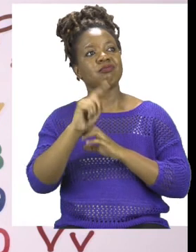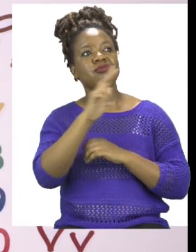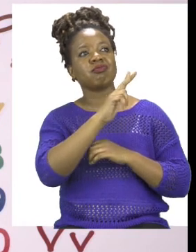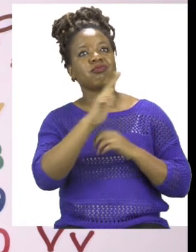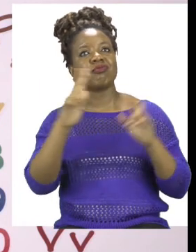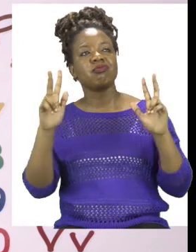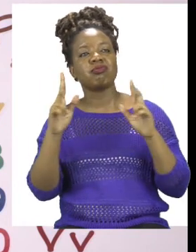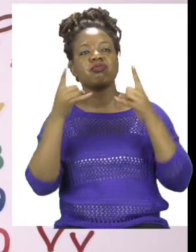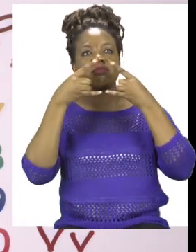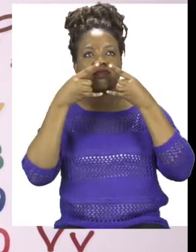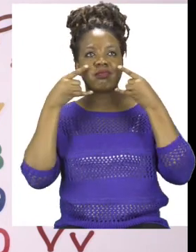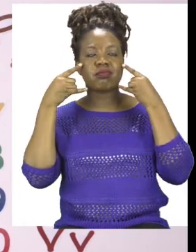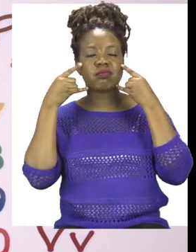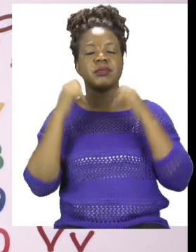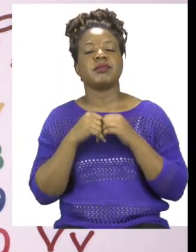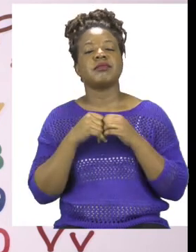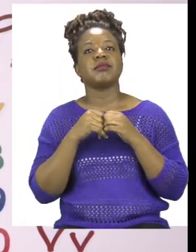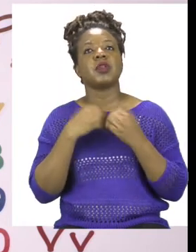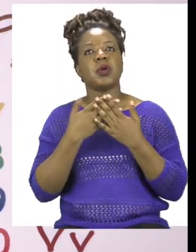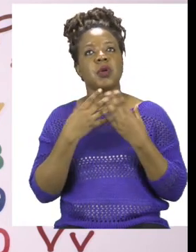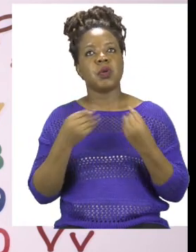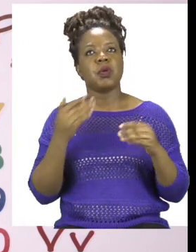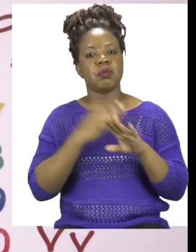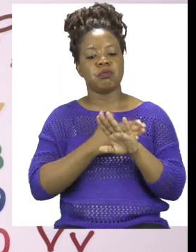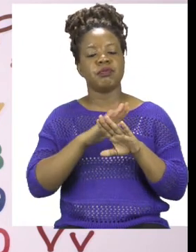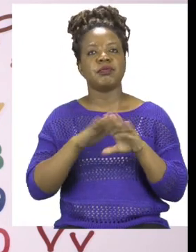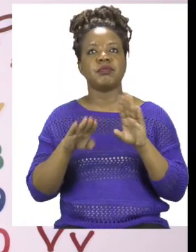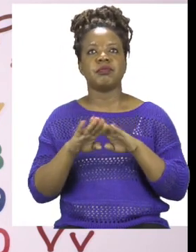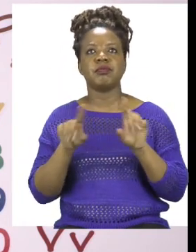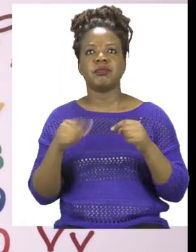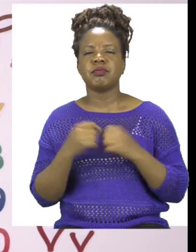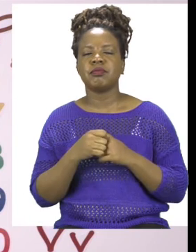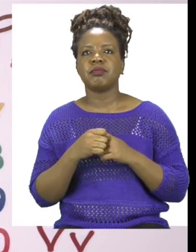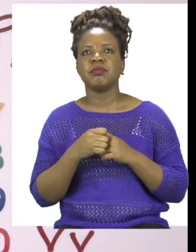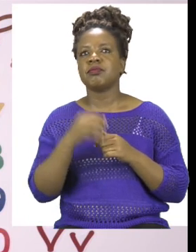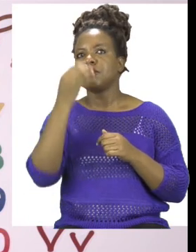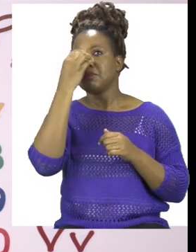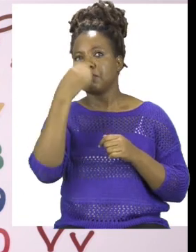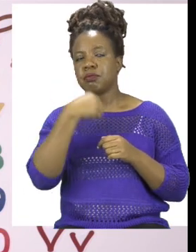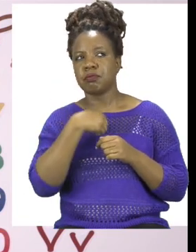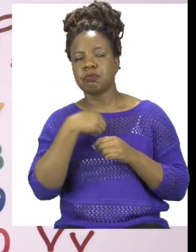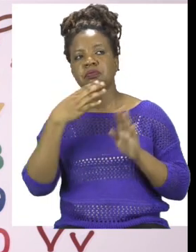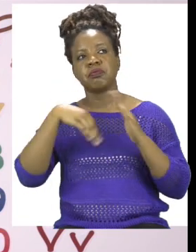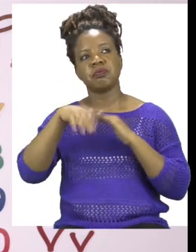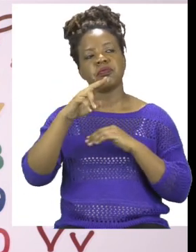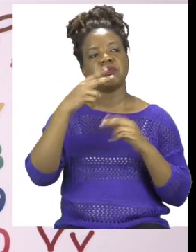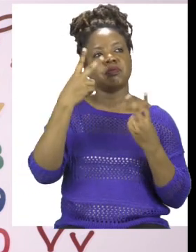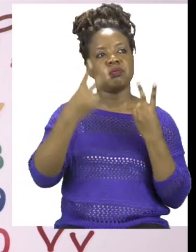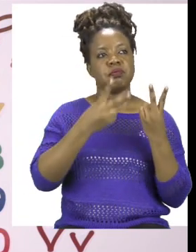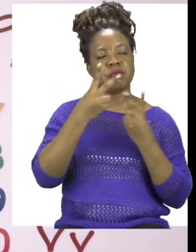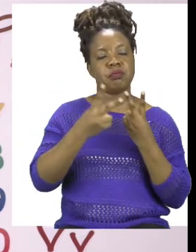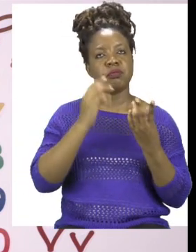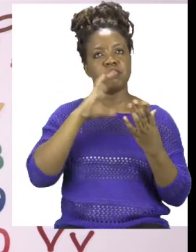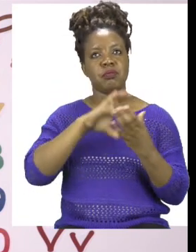Make sure your hands are dry before you touch anything else. Soshi and I were going to go and visit a friend of ours because he was going to show us